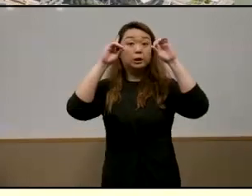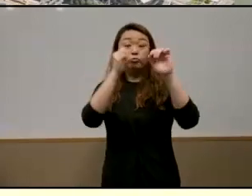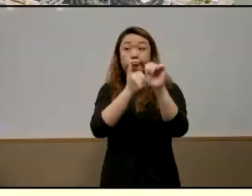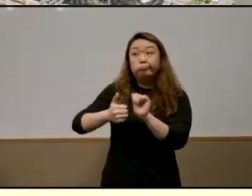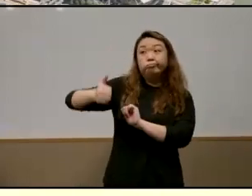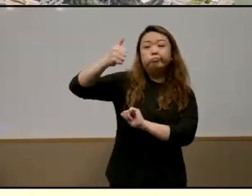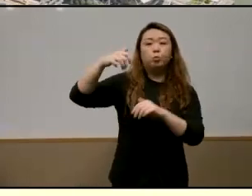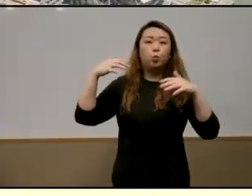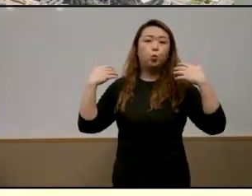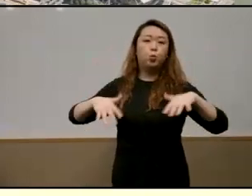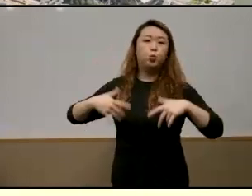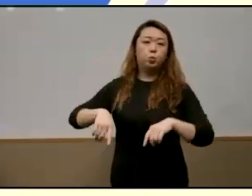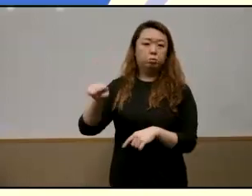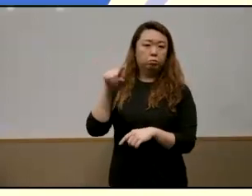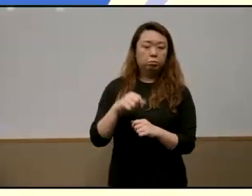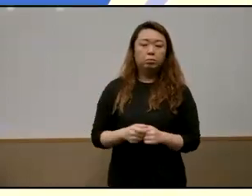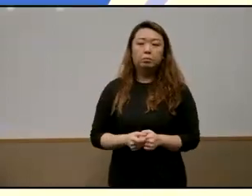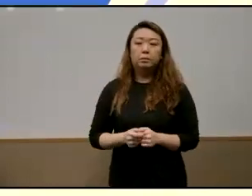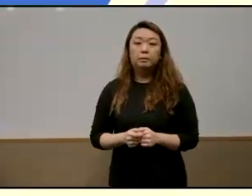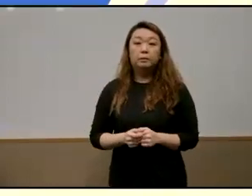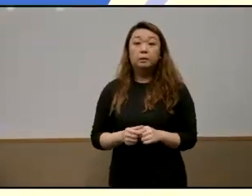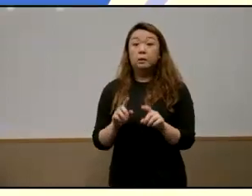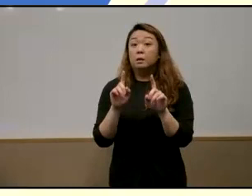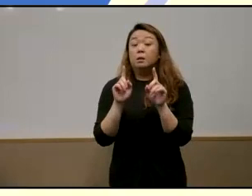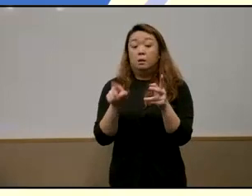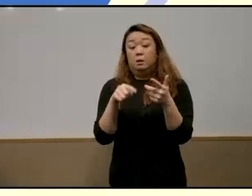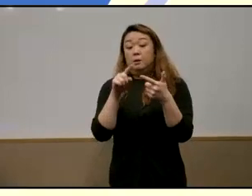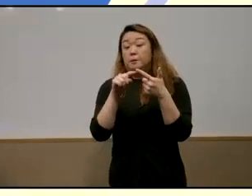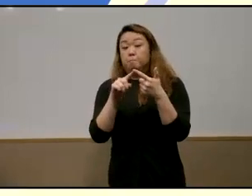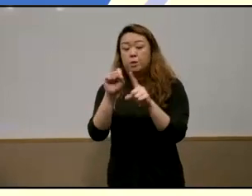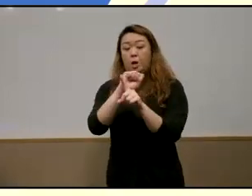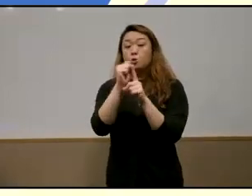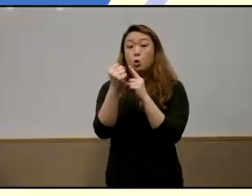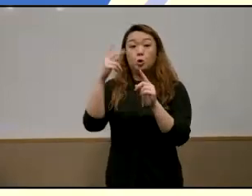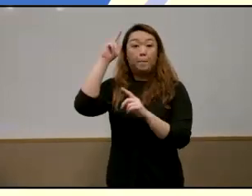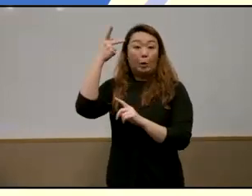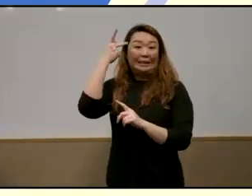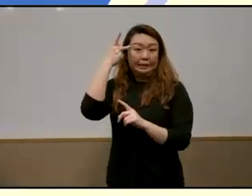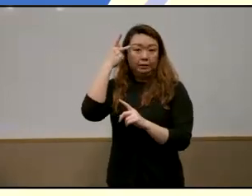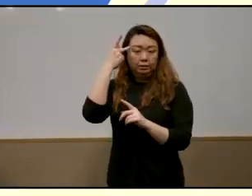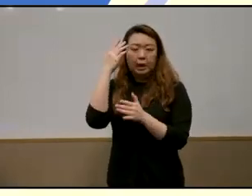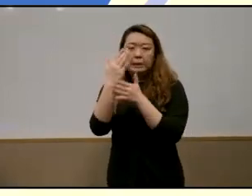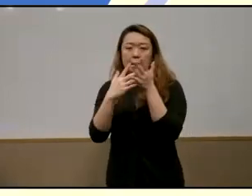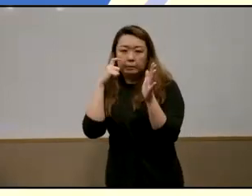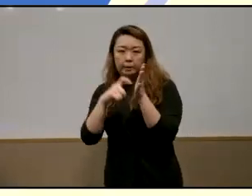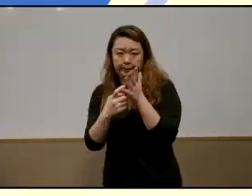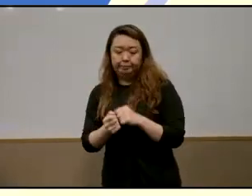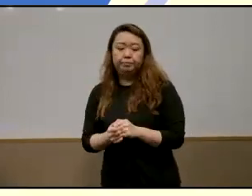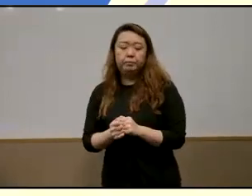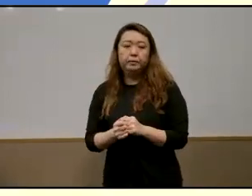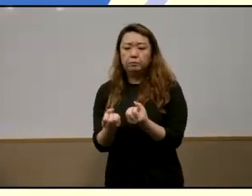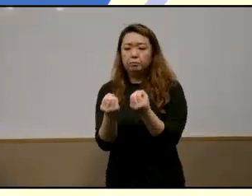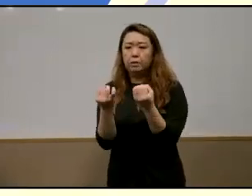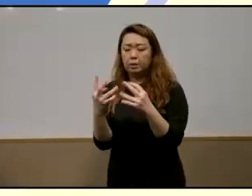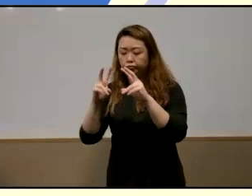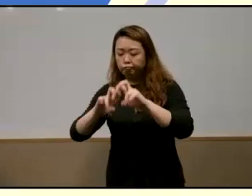benchmarking tests in terms of social political context a few noteworthy aspects so scholars have described singapore